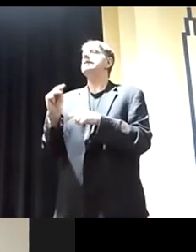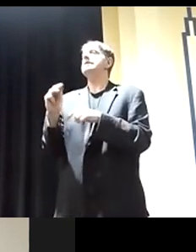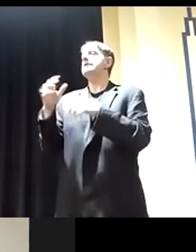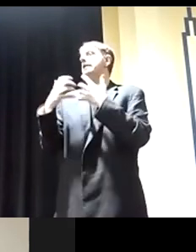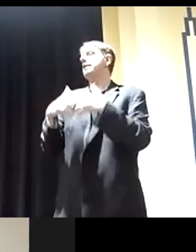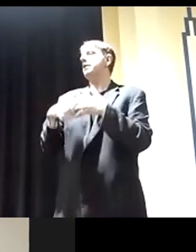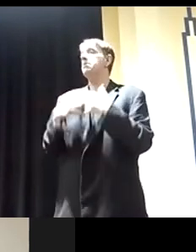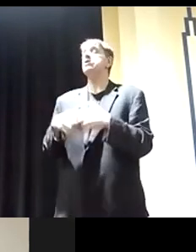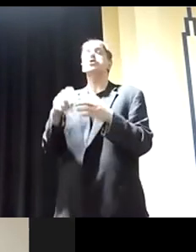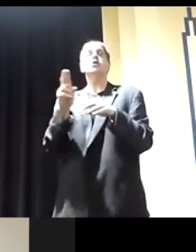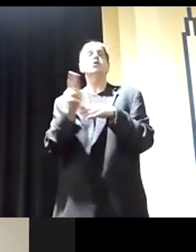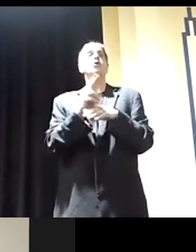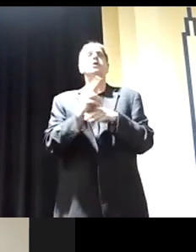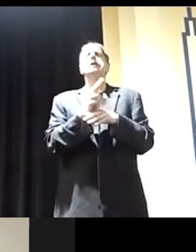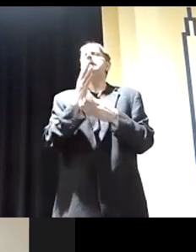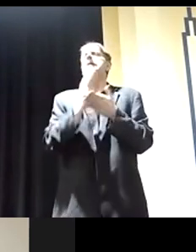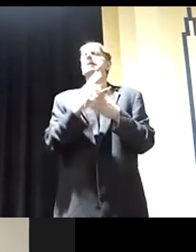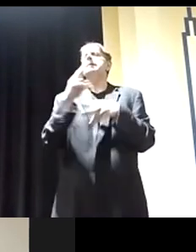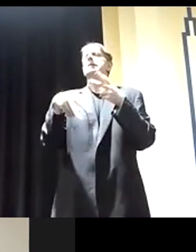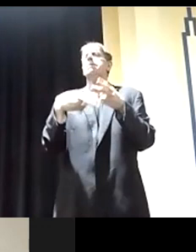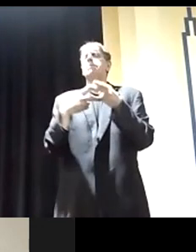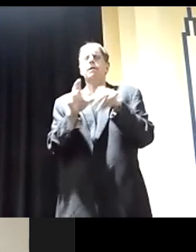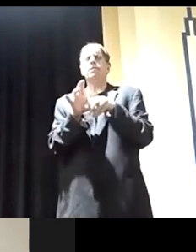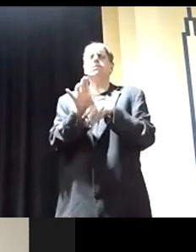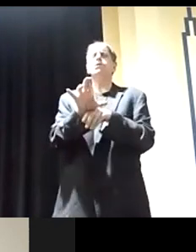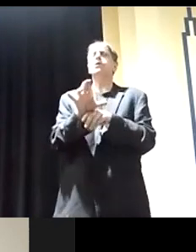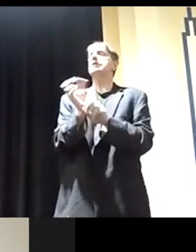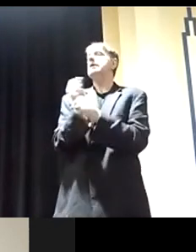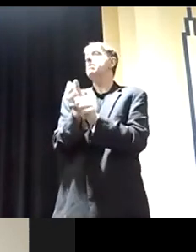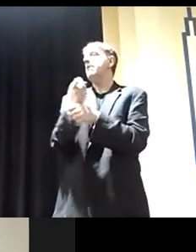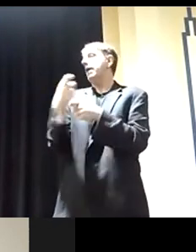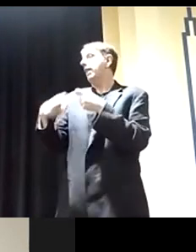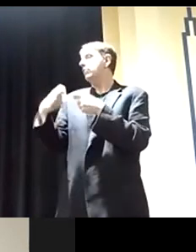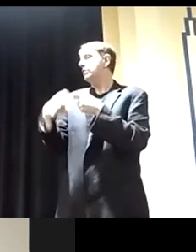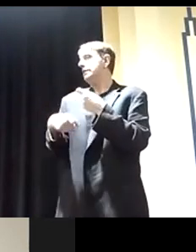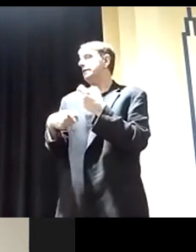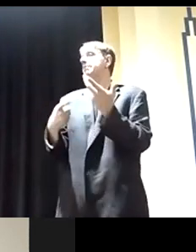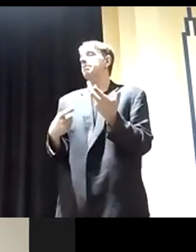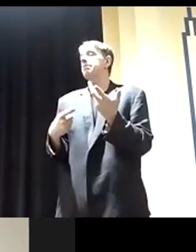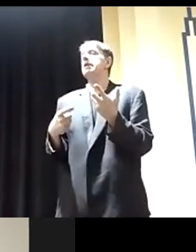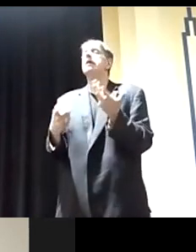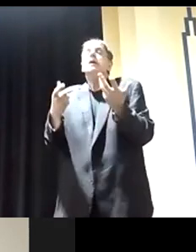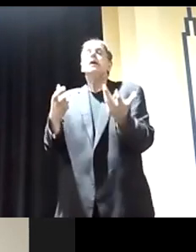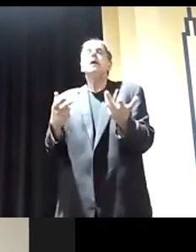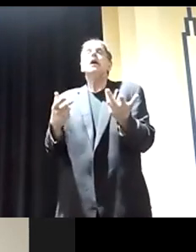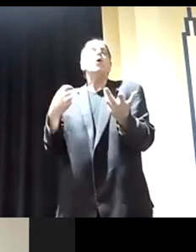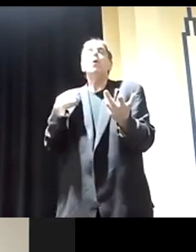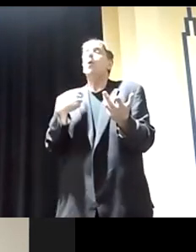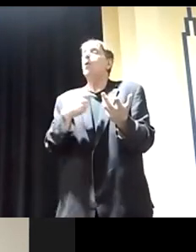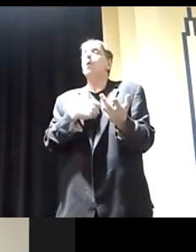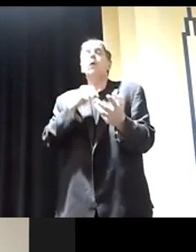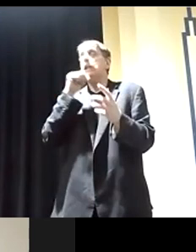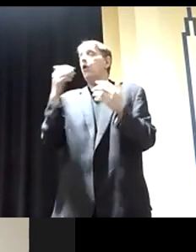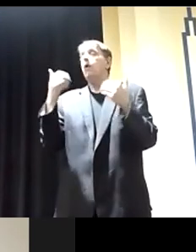same thing. You're using some kind of force to turn to generate electricity. Um, like I said, it's a little more carpet for the horse. We don't have the